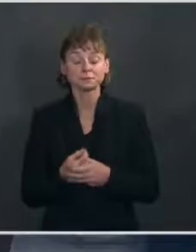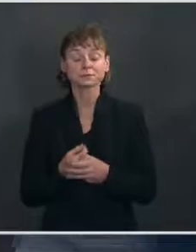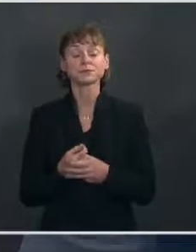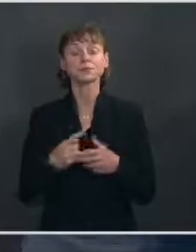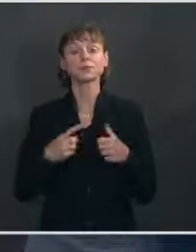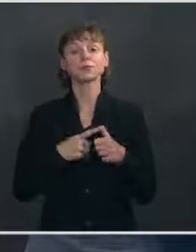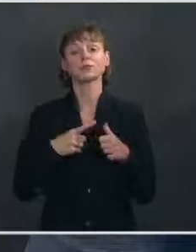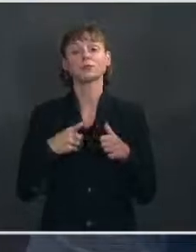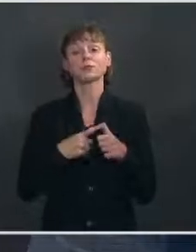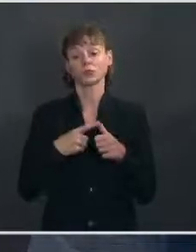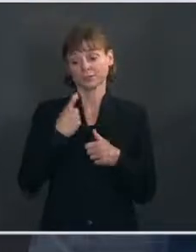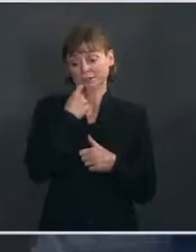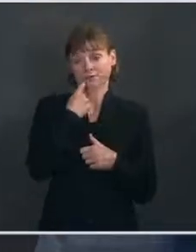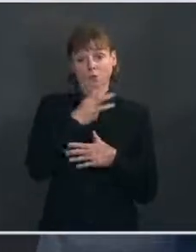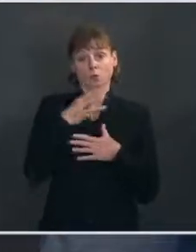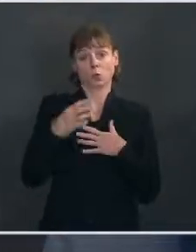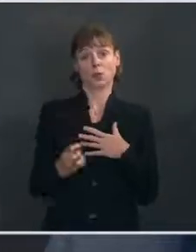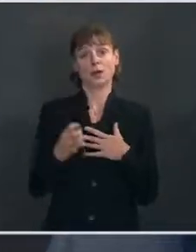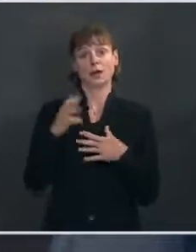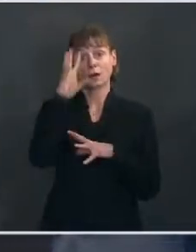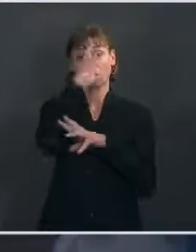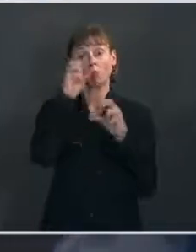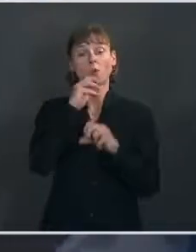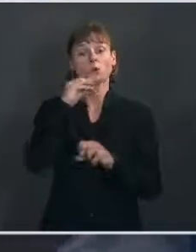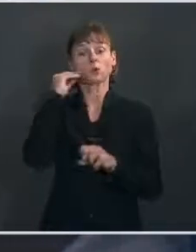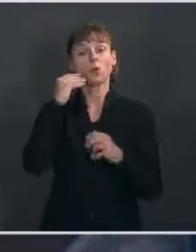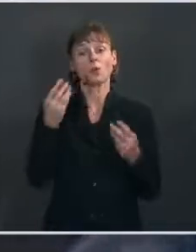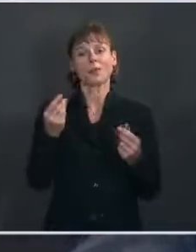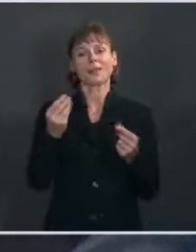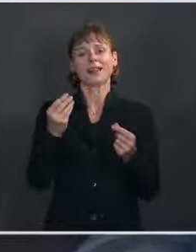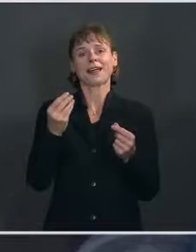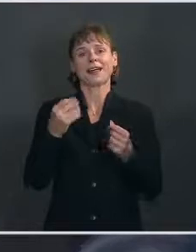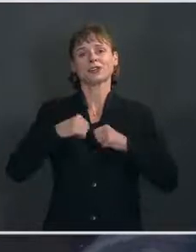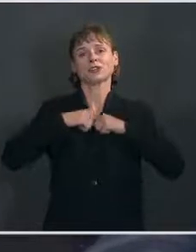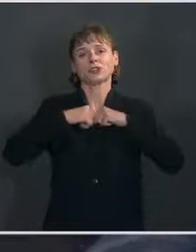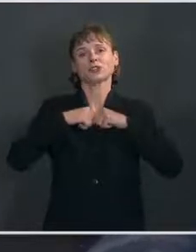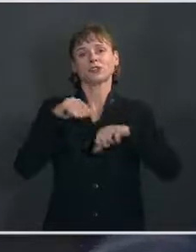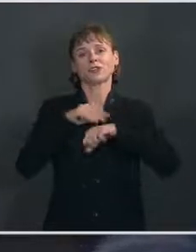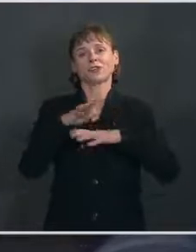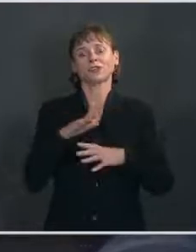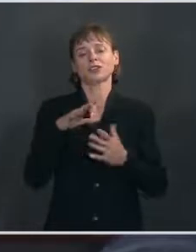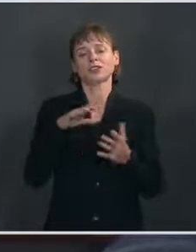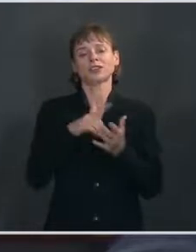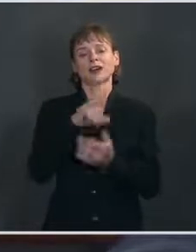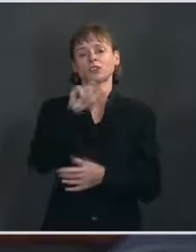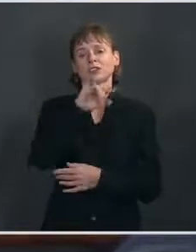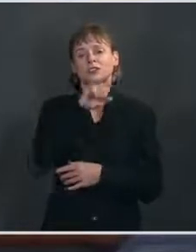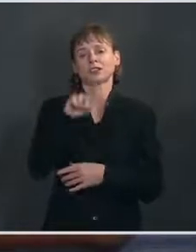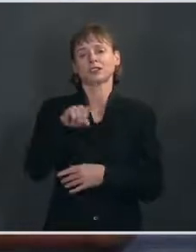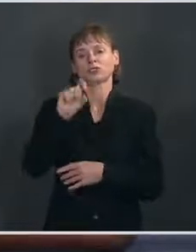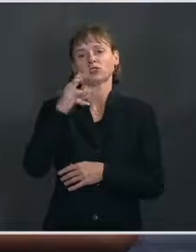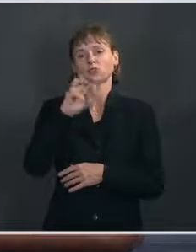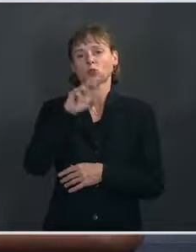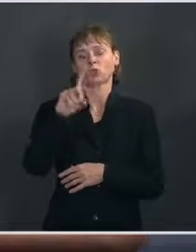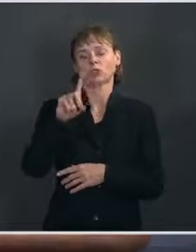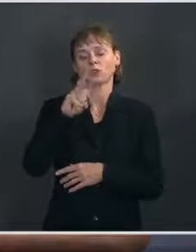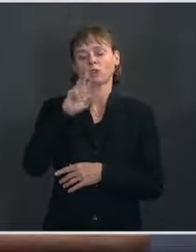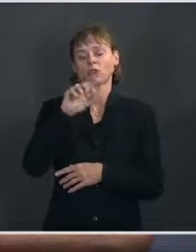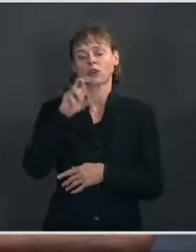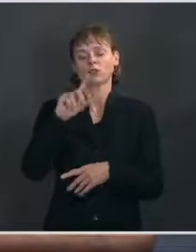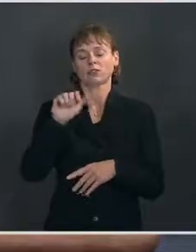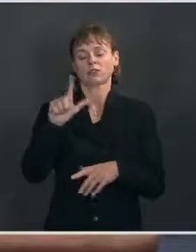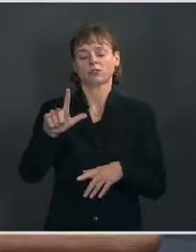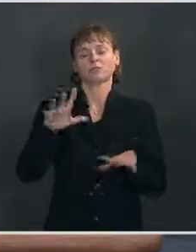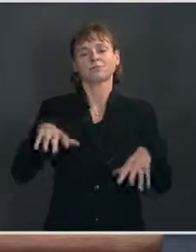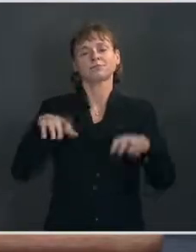First, over the weekend, the President's Homeland Security Advisor, Dr. Liz Sherwood-Randall, convened a coordination call with the acting